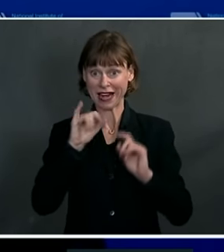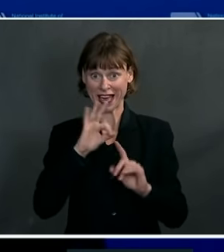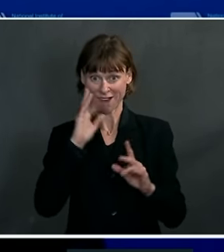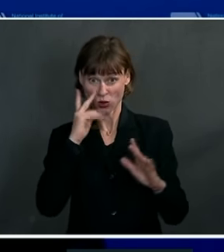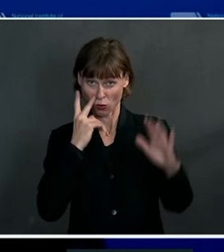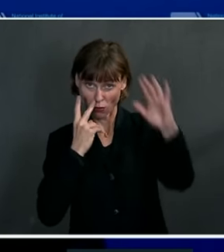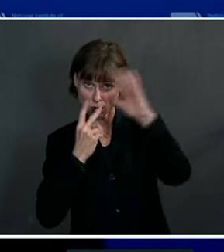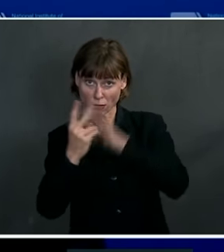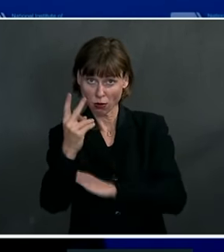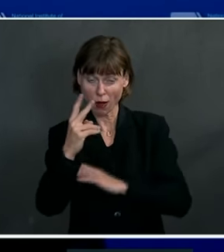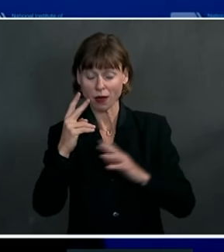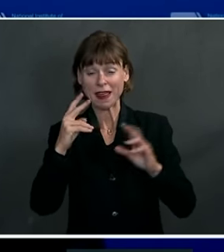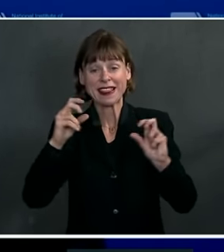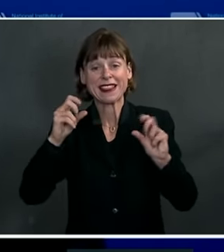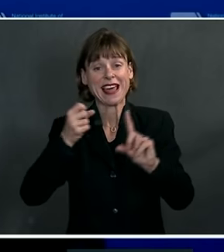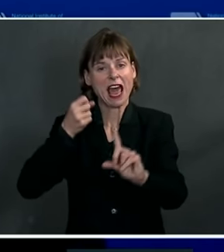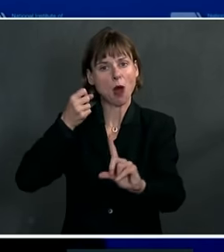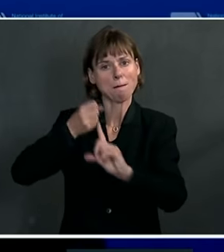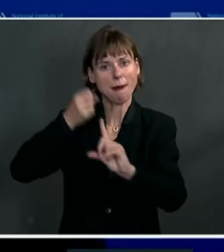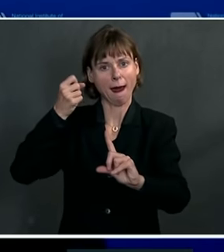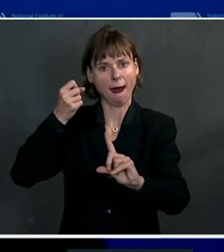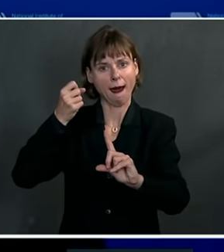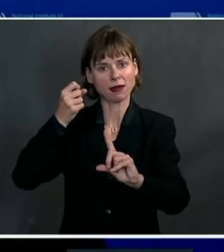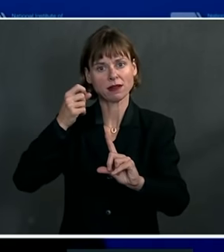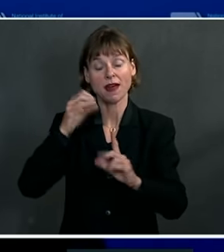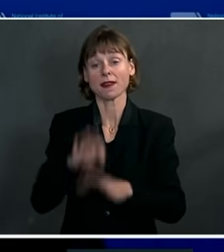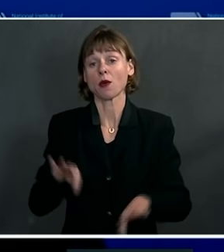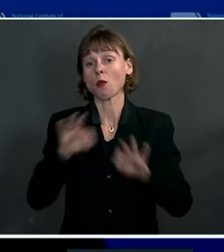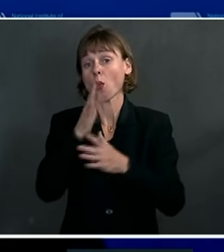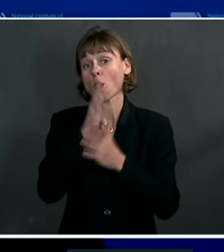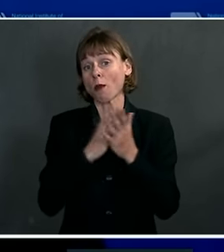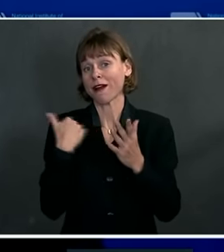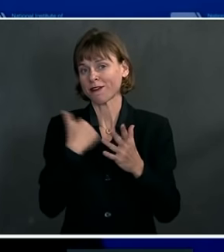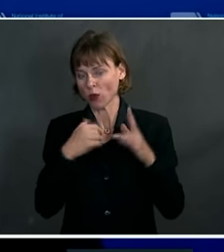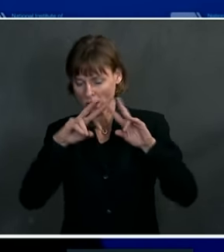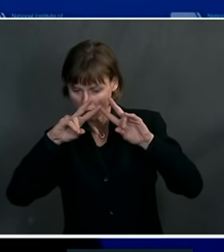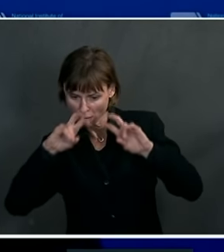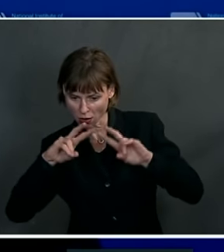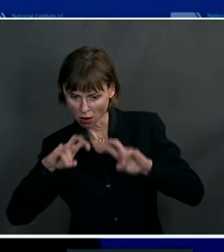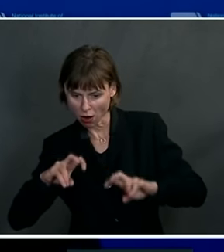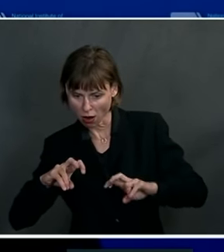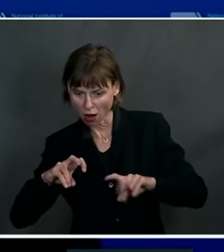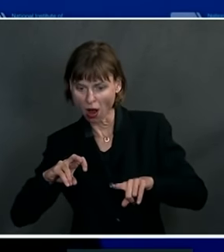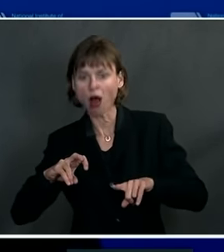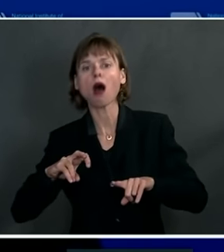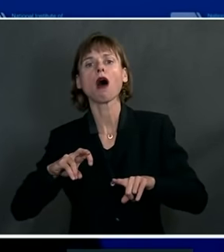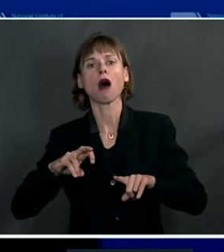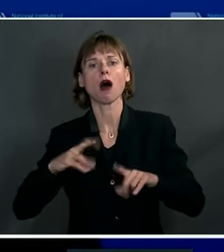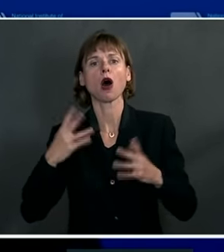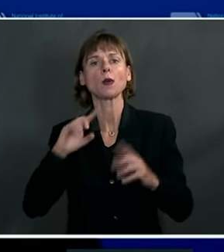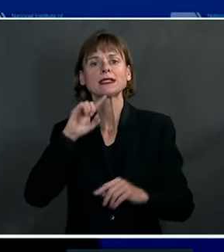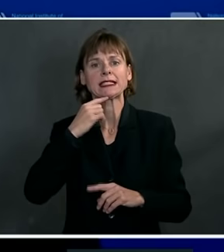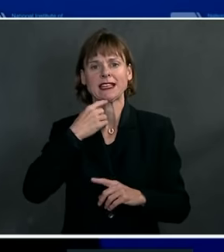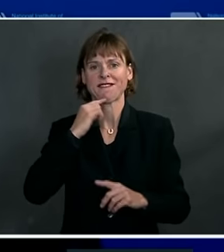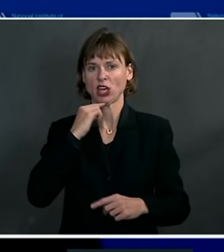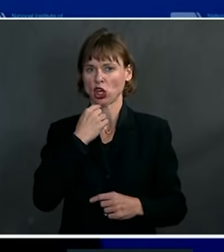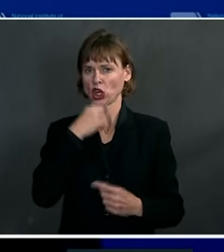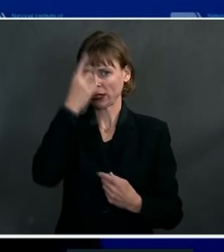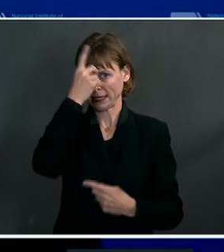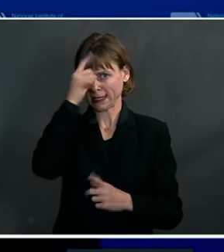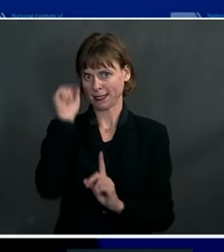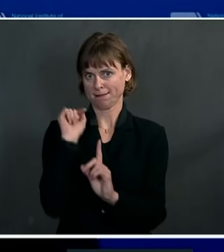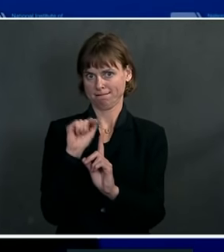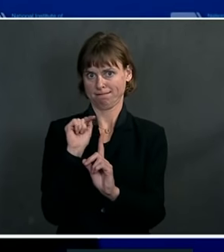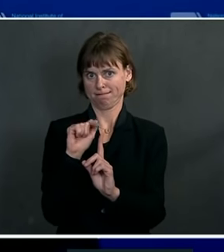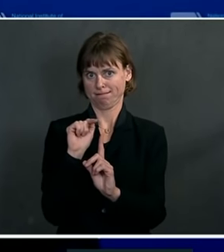impact on a very important aspect of what we look at carefully is namely severe disease that